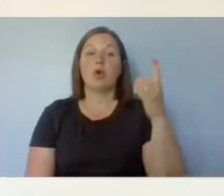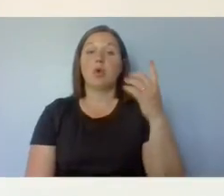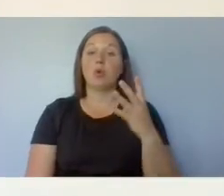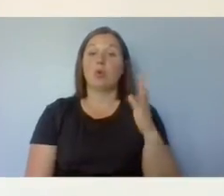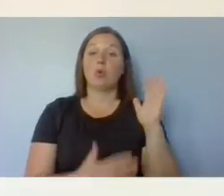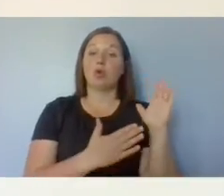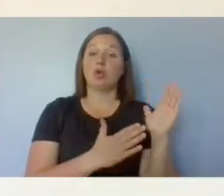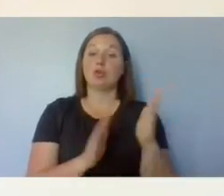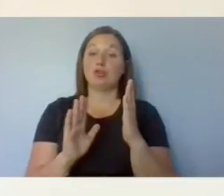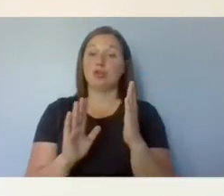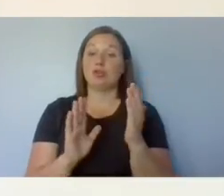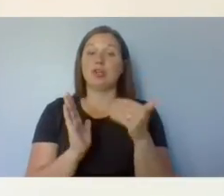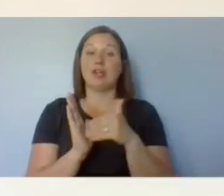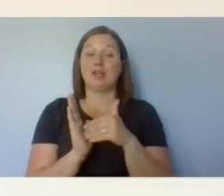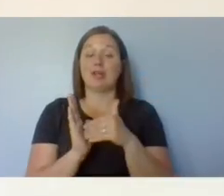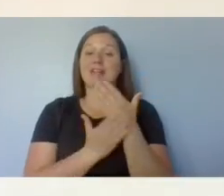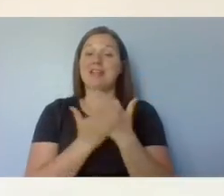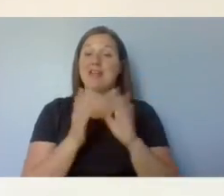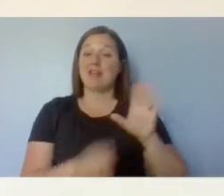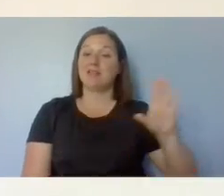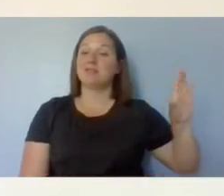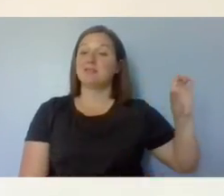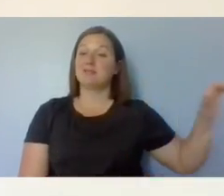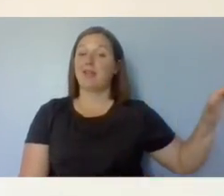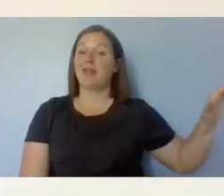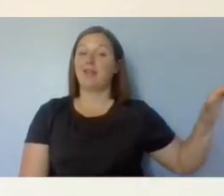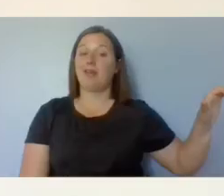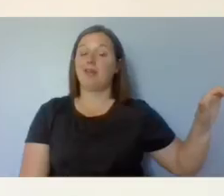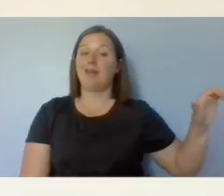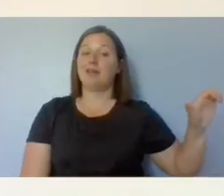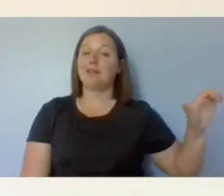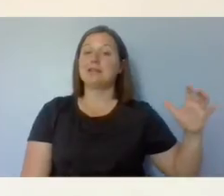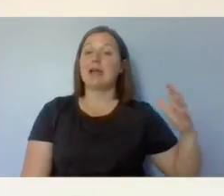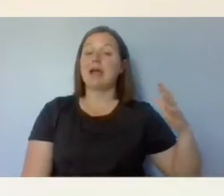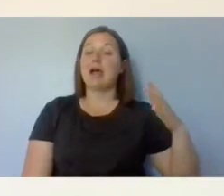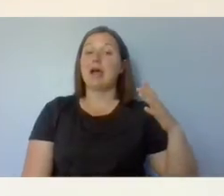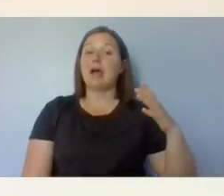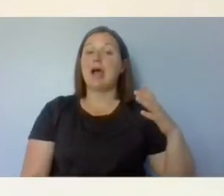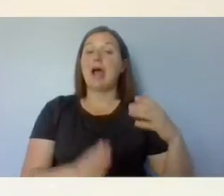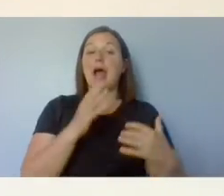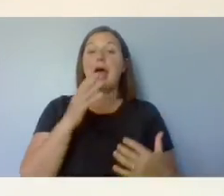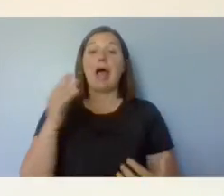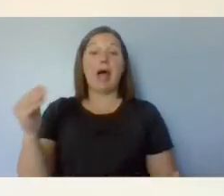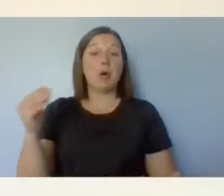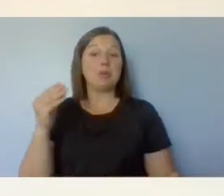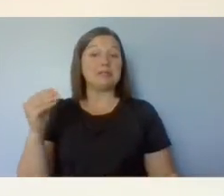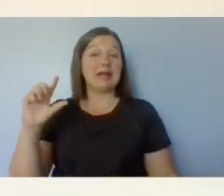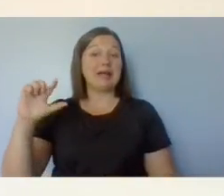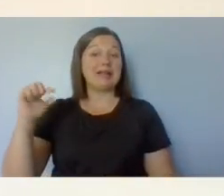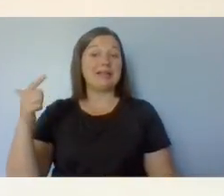hand at the wall, and lift the leg that's farther from the wall up.